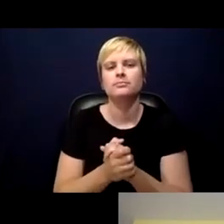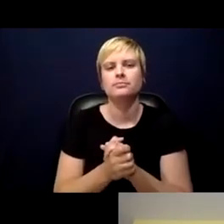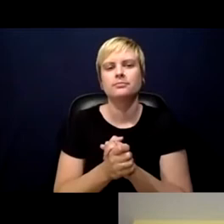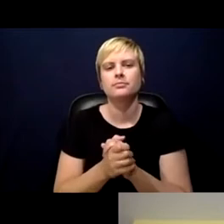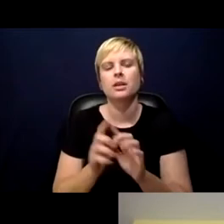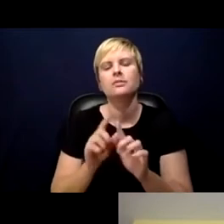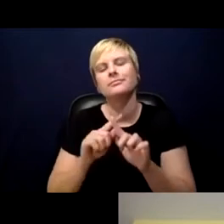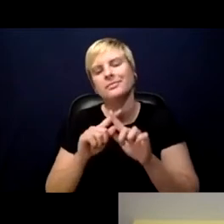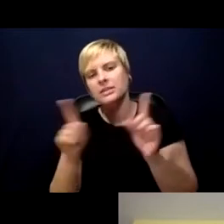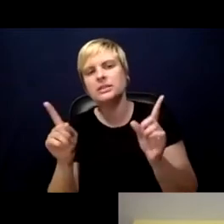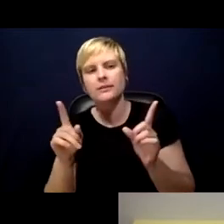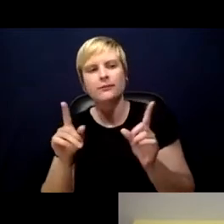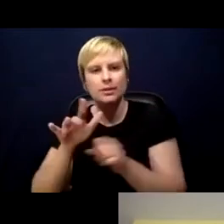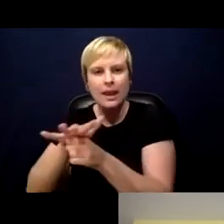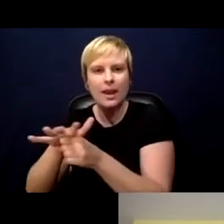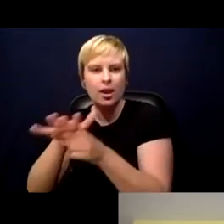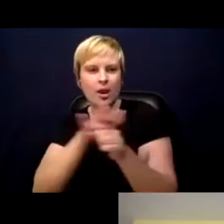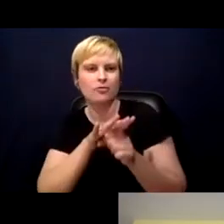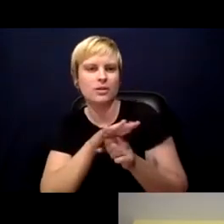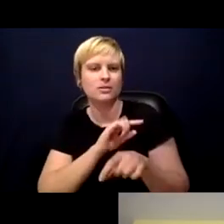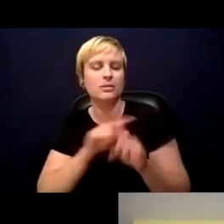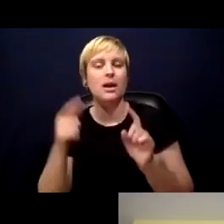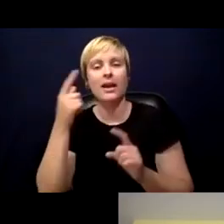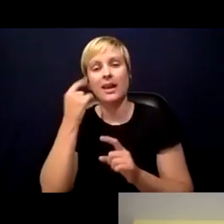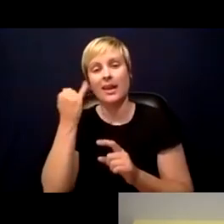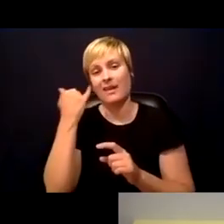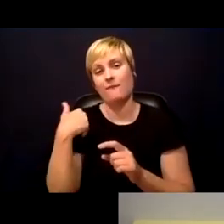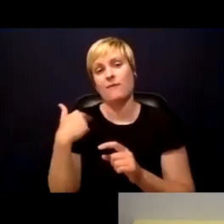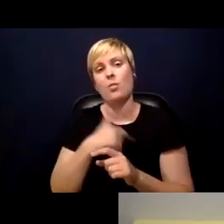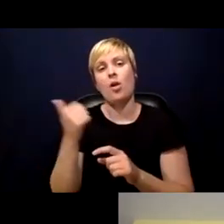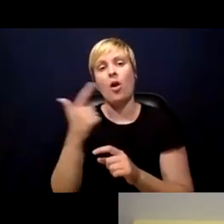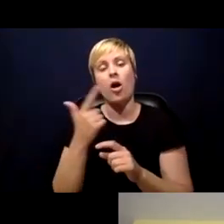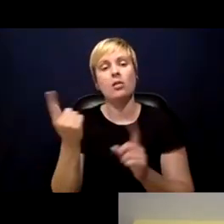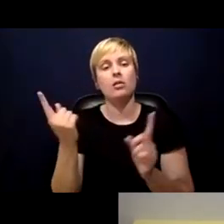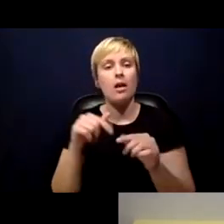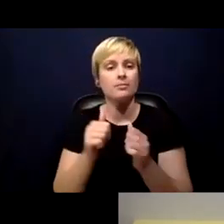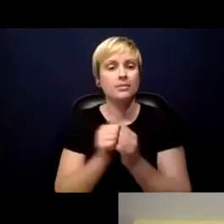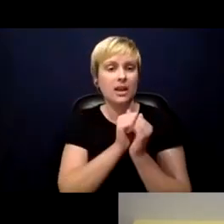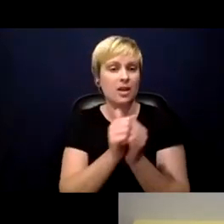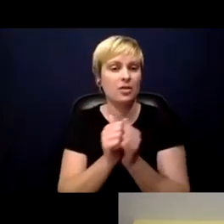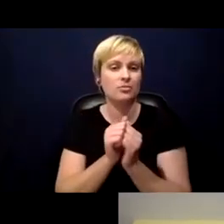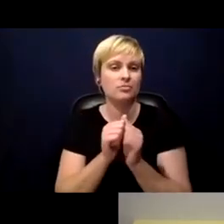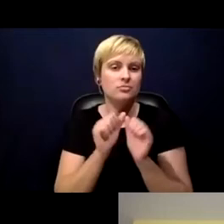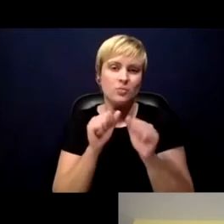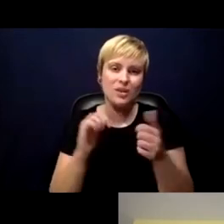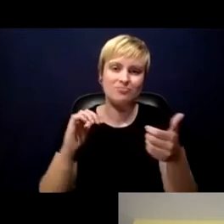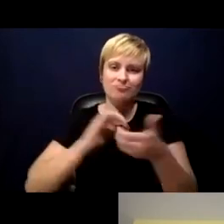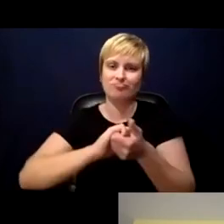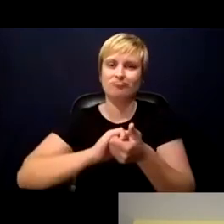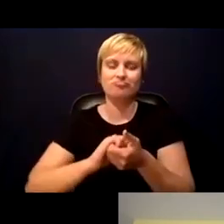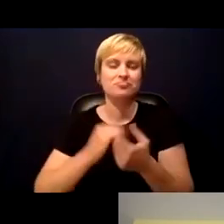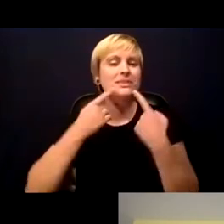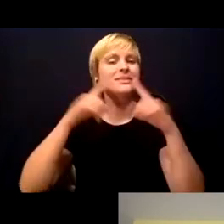parts, but if we all come together, we will build one and be successful.